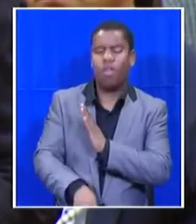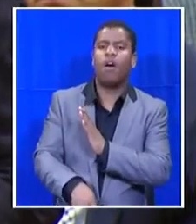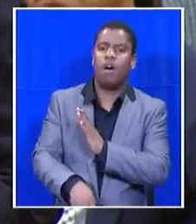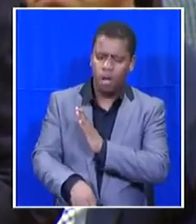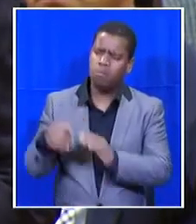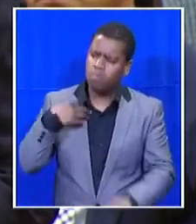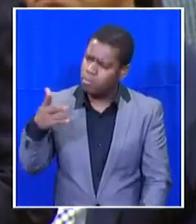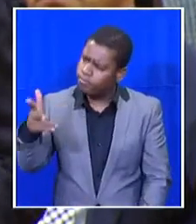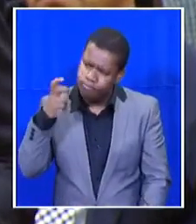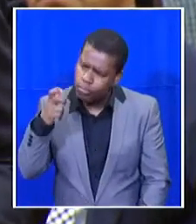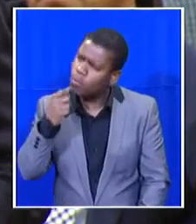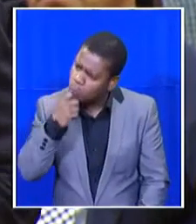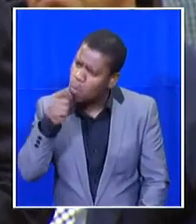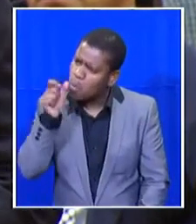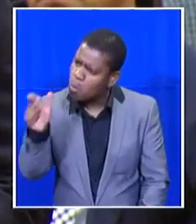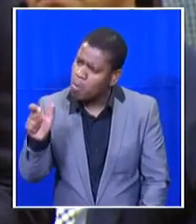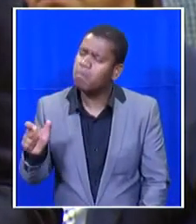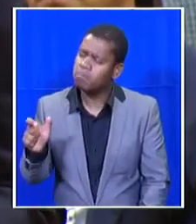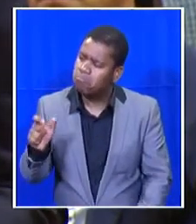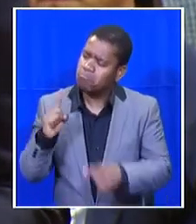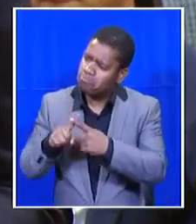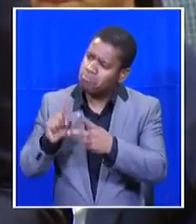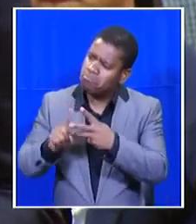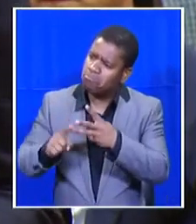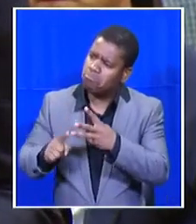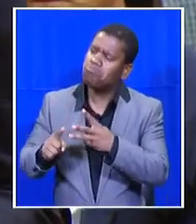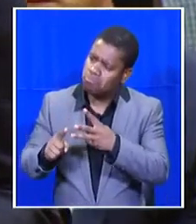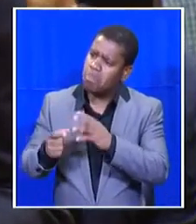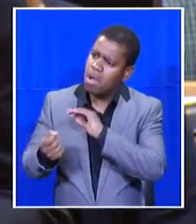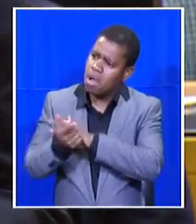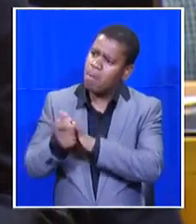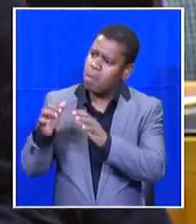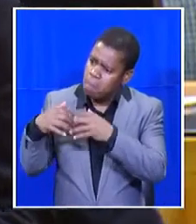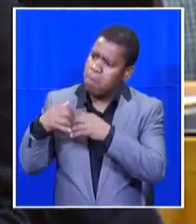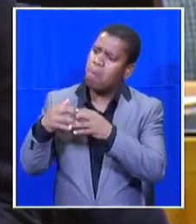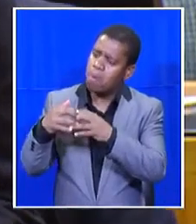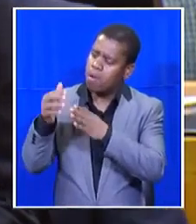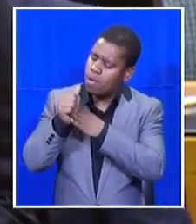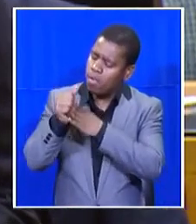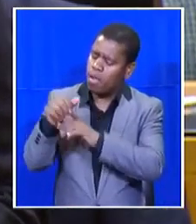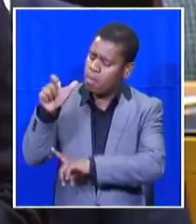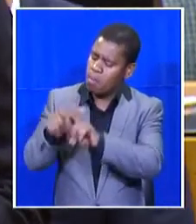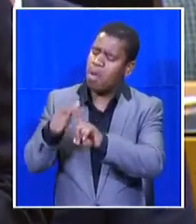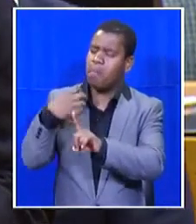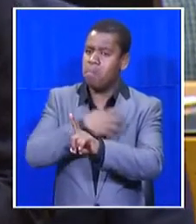I heard you say quite that some of these have been led by the Minister of Finance, Ndadeh Pravin Gorda.